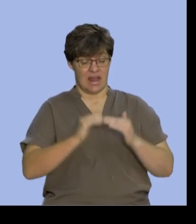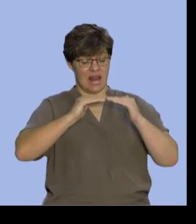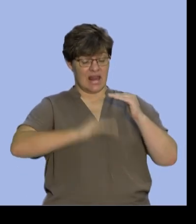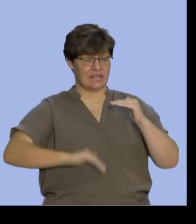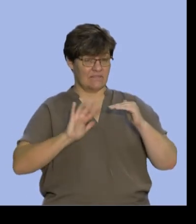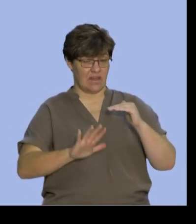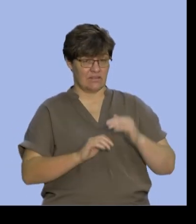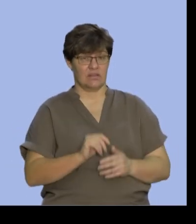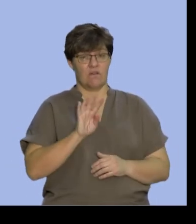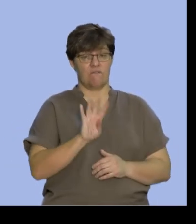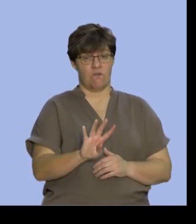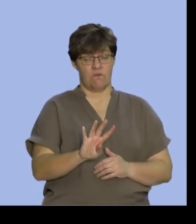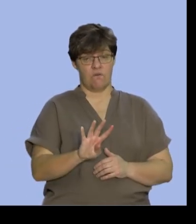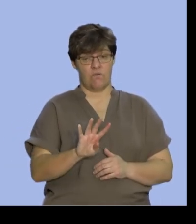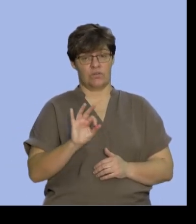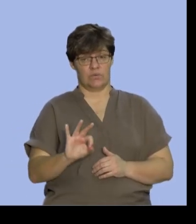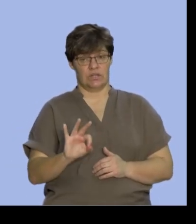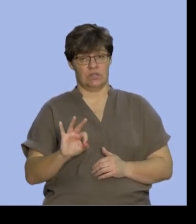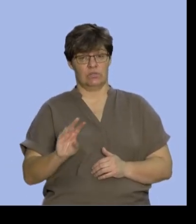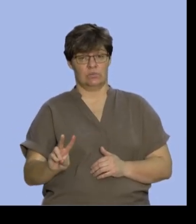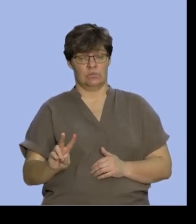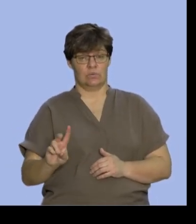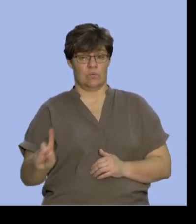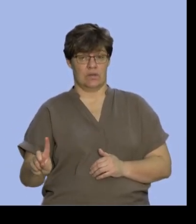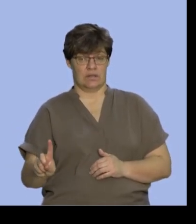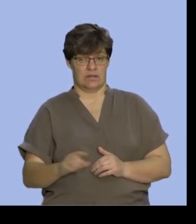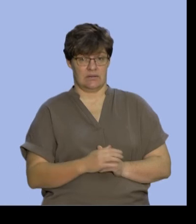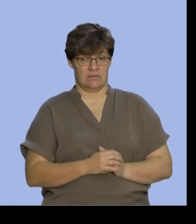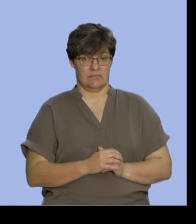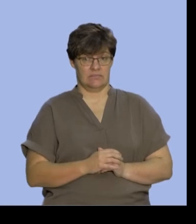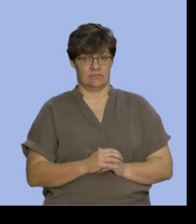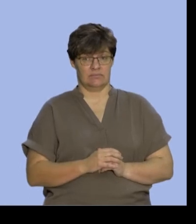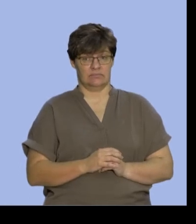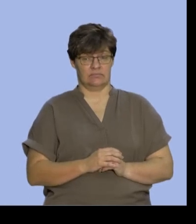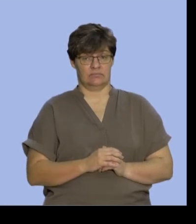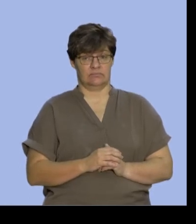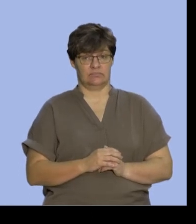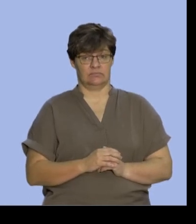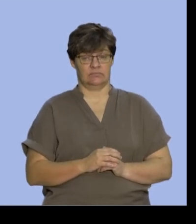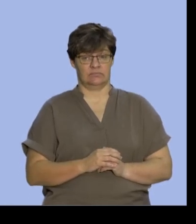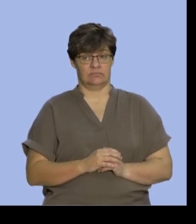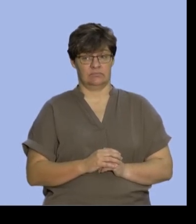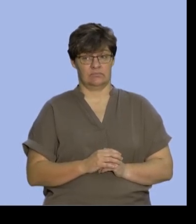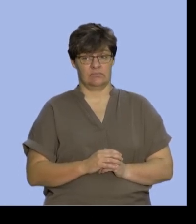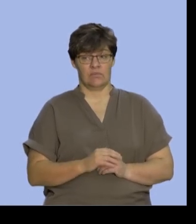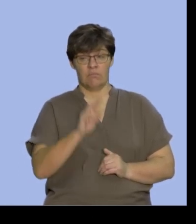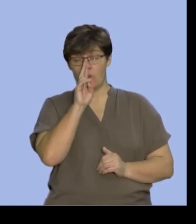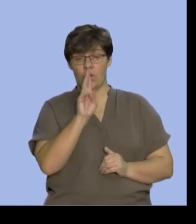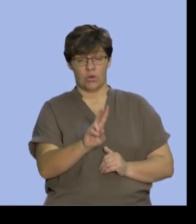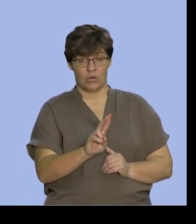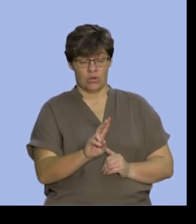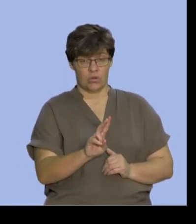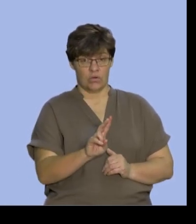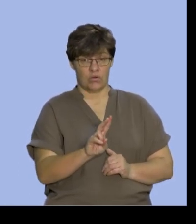five then it's four three two and one we have to look at the